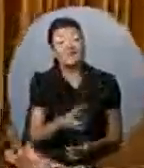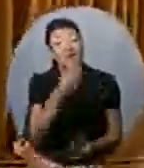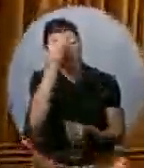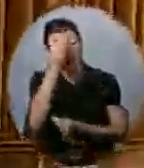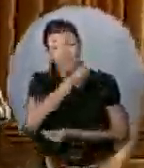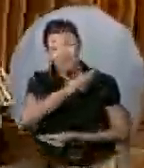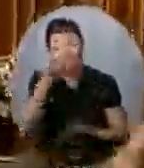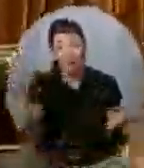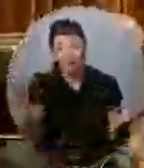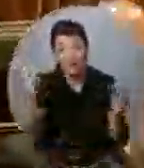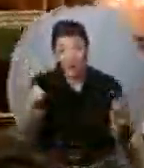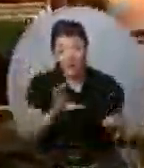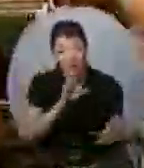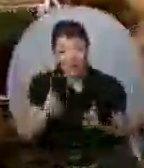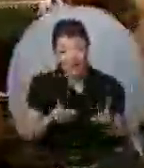truth?